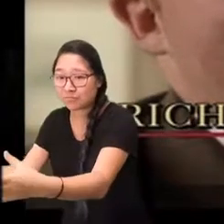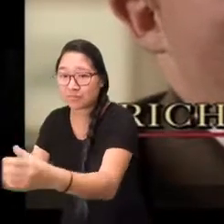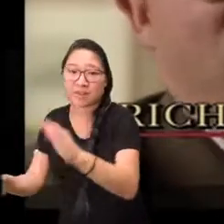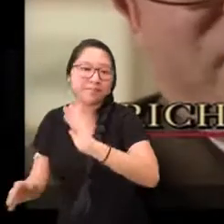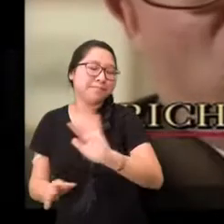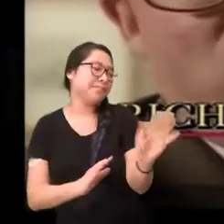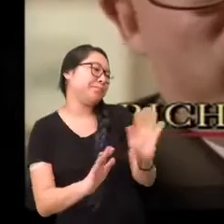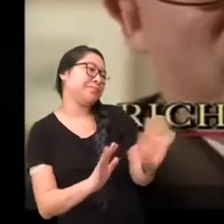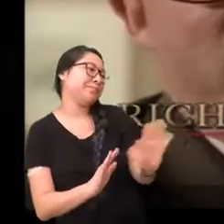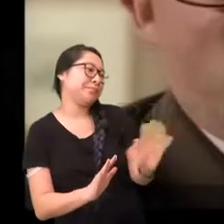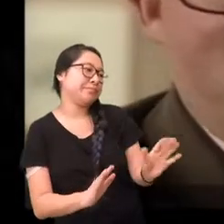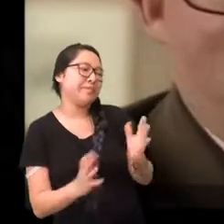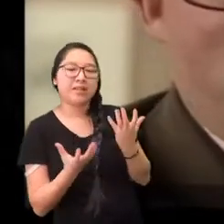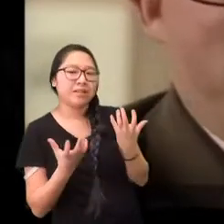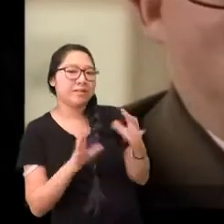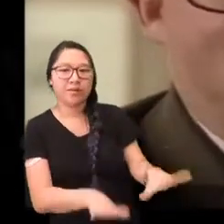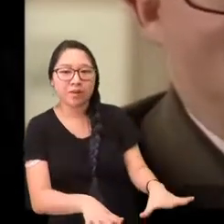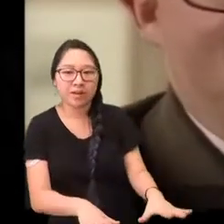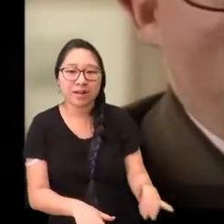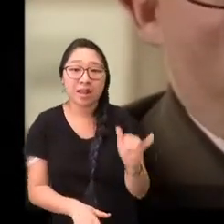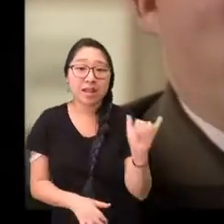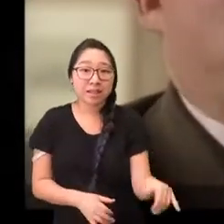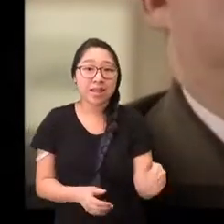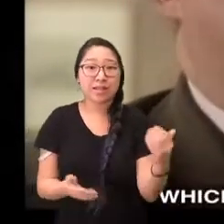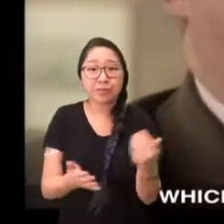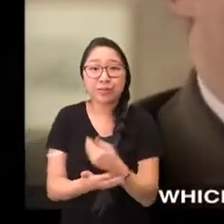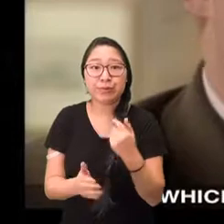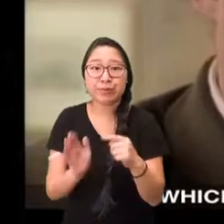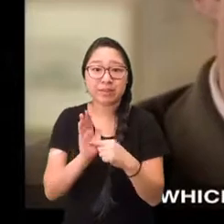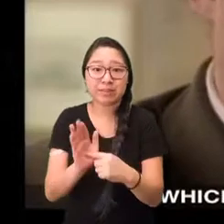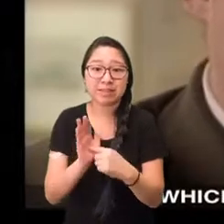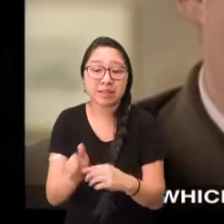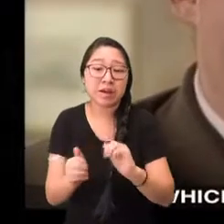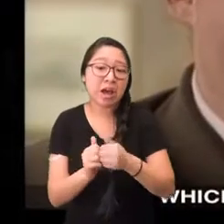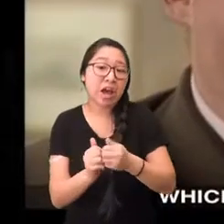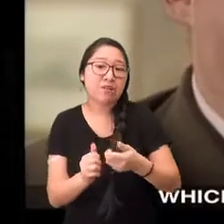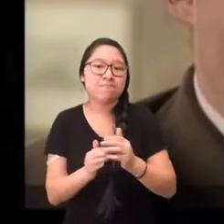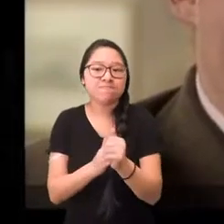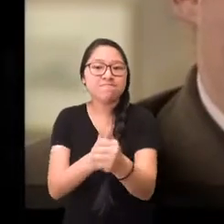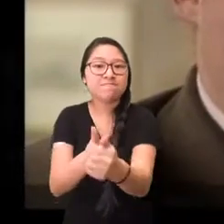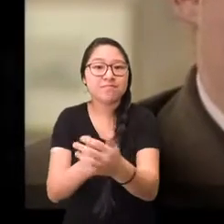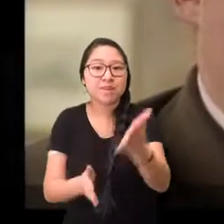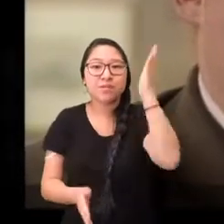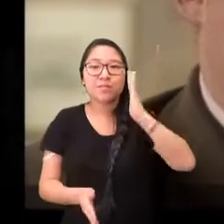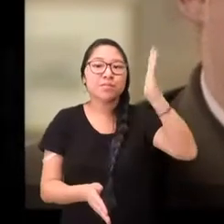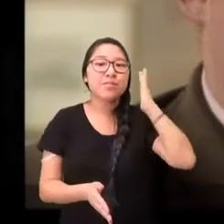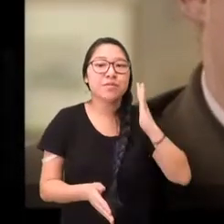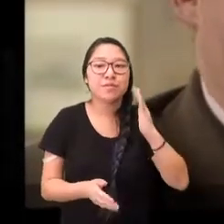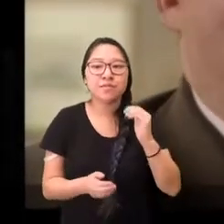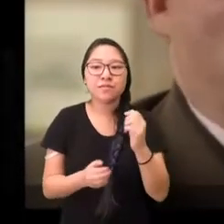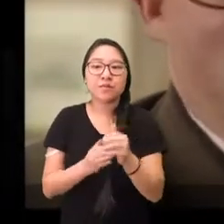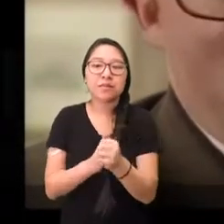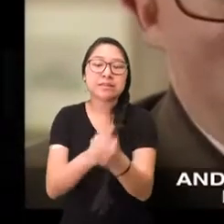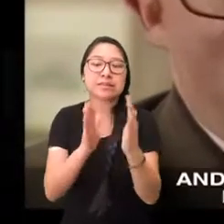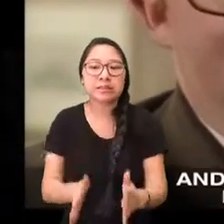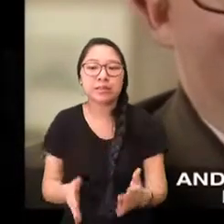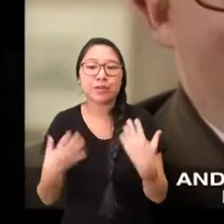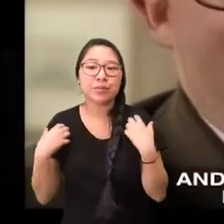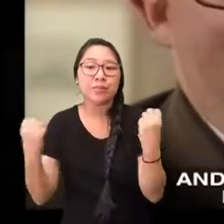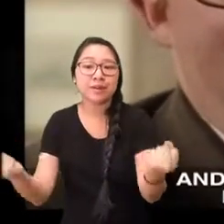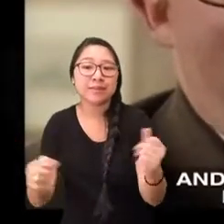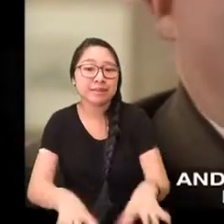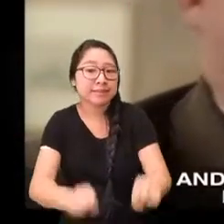he gave us a whole new definition of greatness which was renunciation of power not the embrace of it